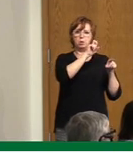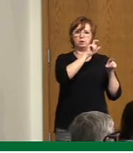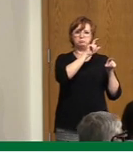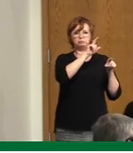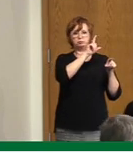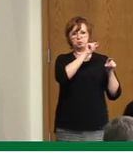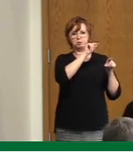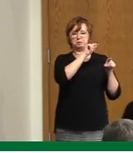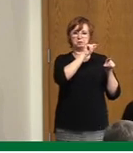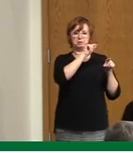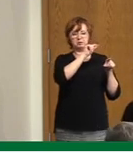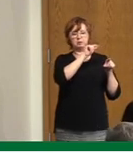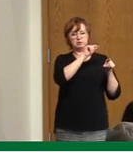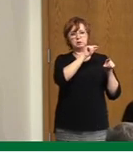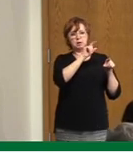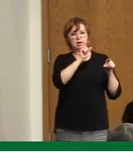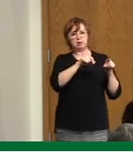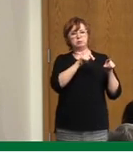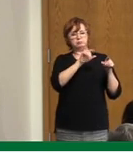numbers progress.